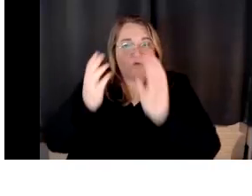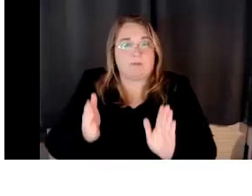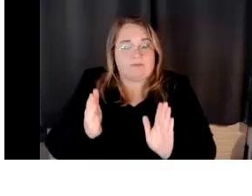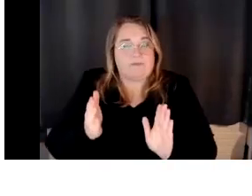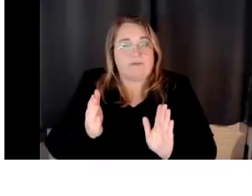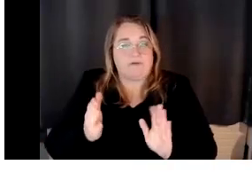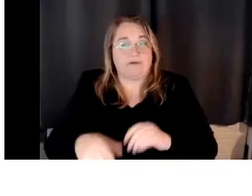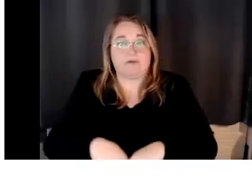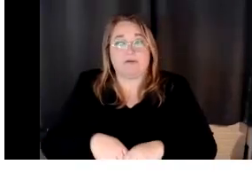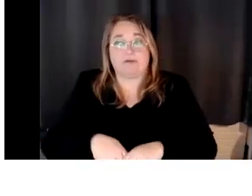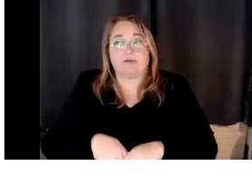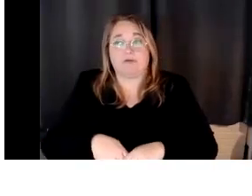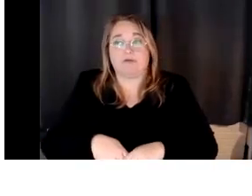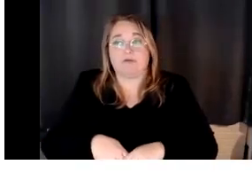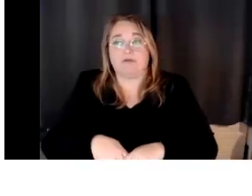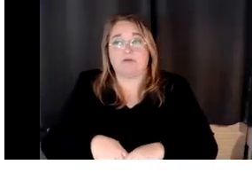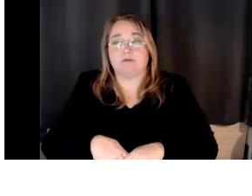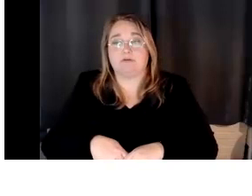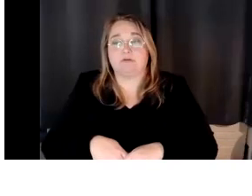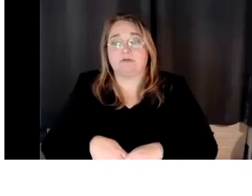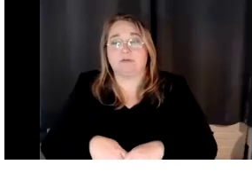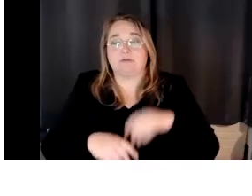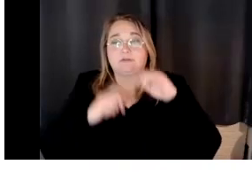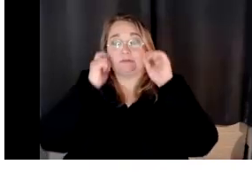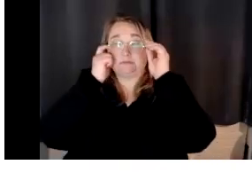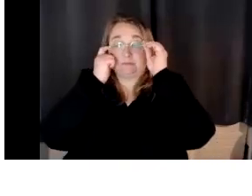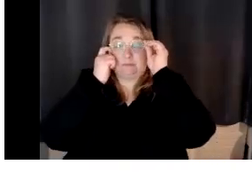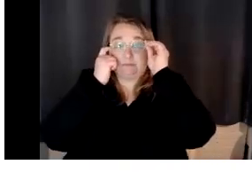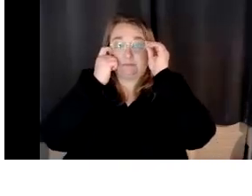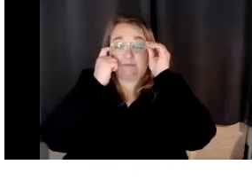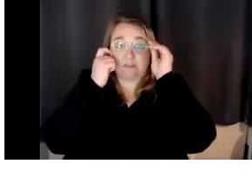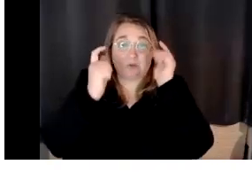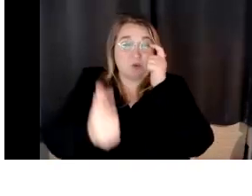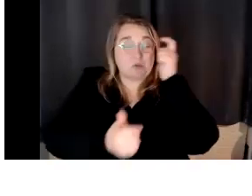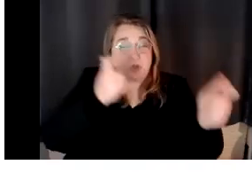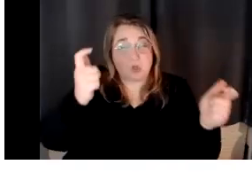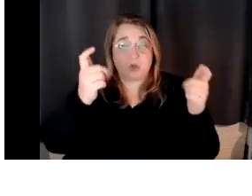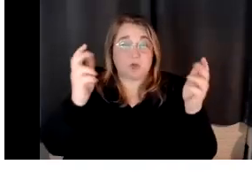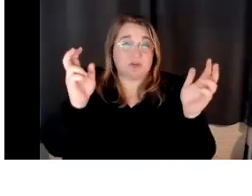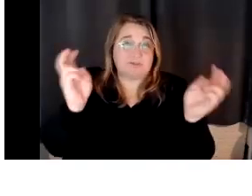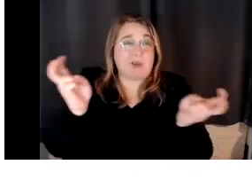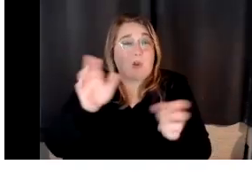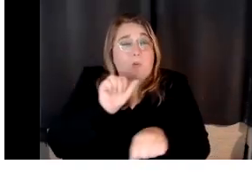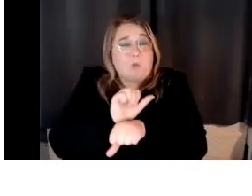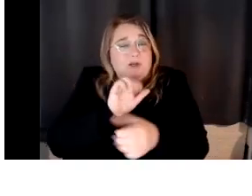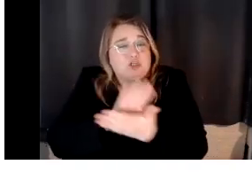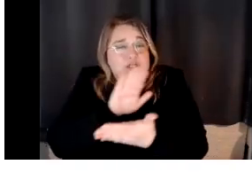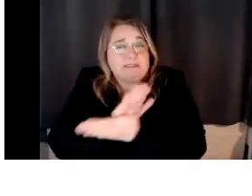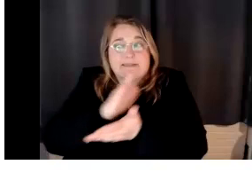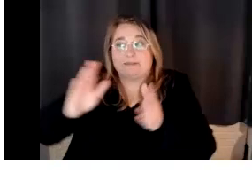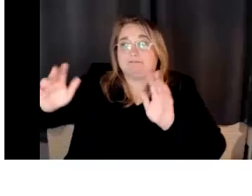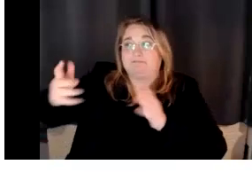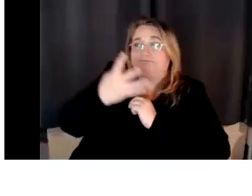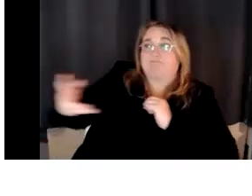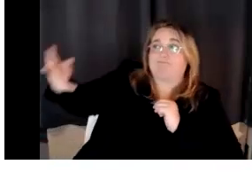the, um, huge, uh, worksheets, if you will, and makes them do this.